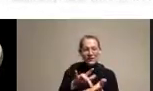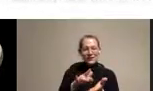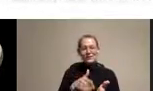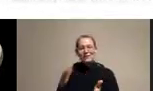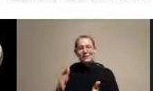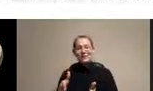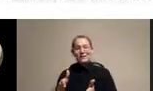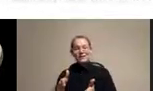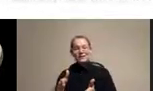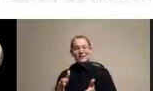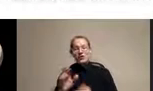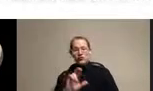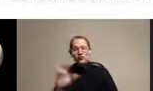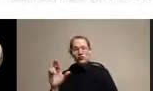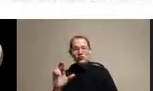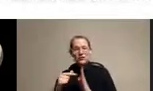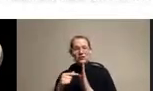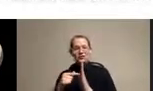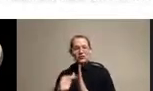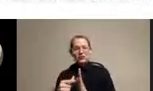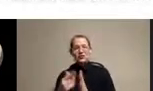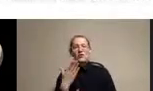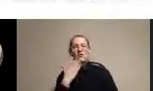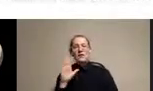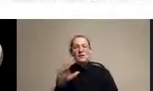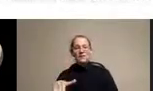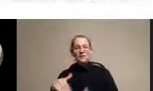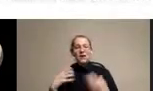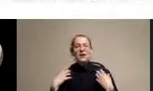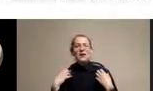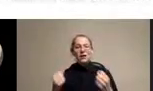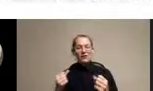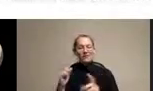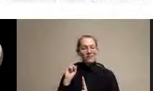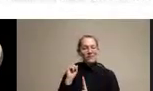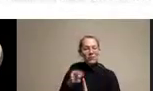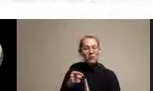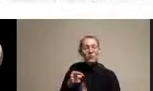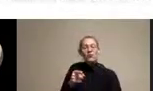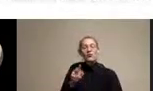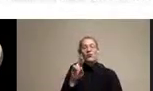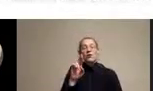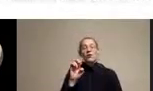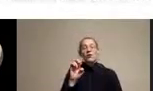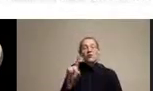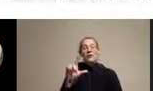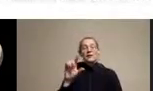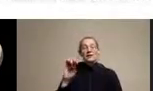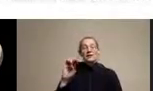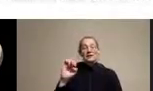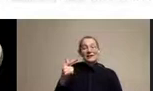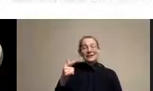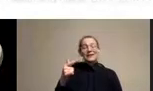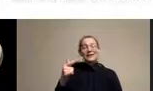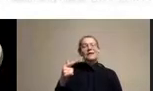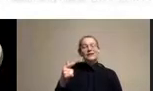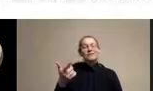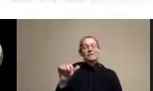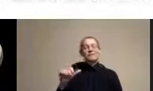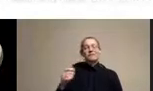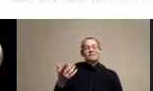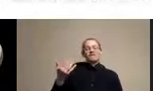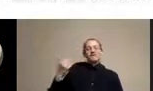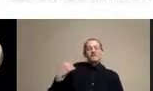darker colors represent the poor health. Redlining 100 years ago, consequences of economic recession 20 years, 10 years ago,